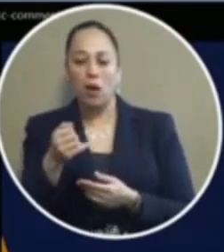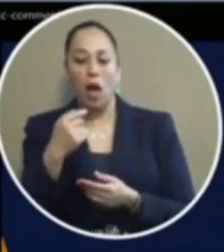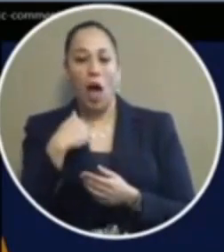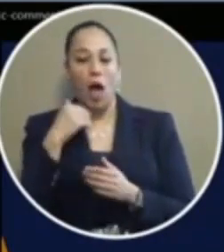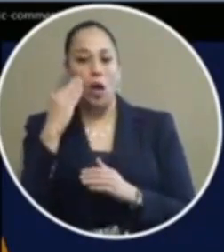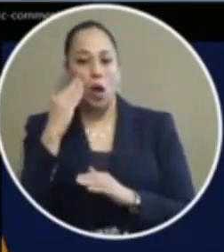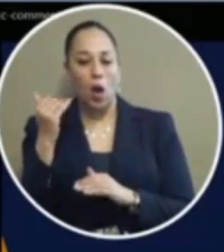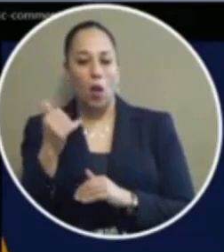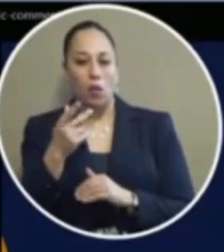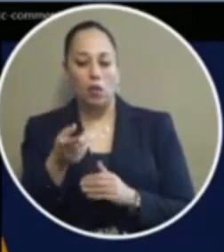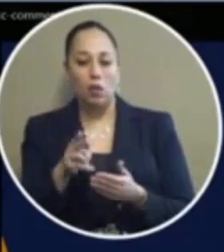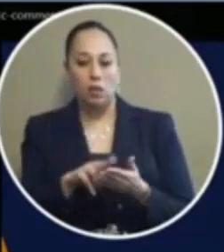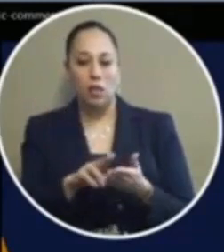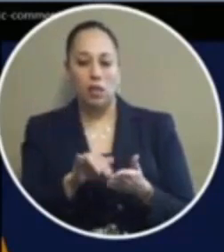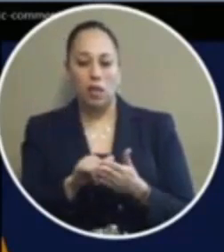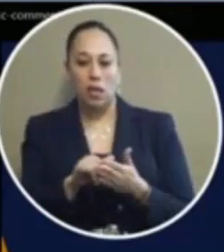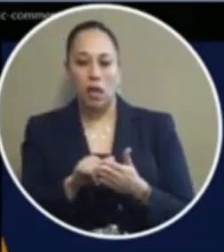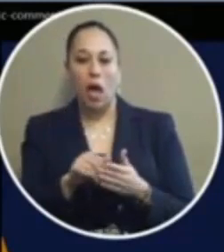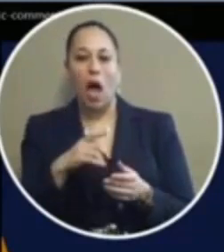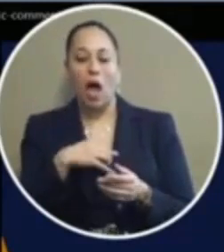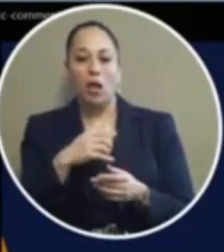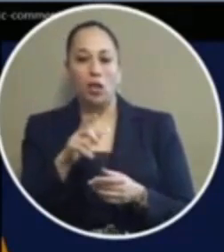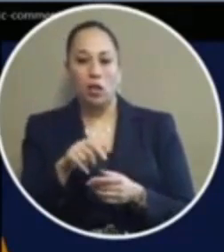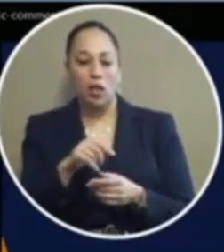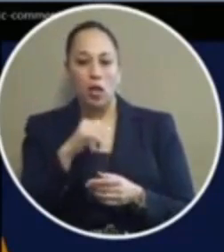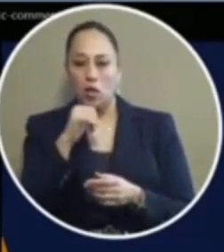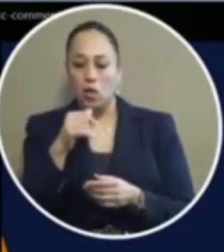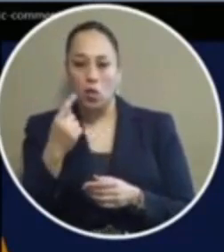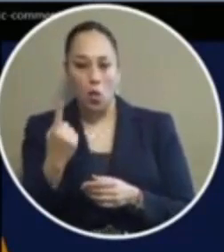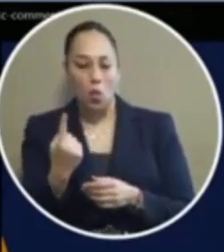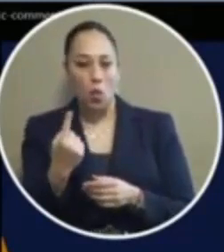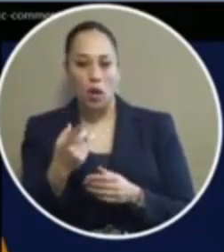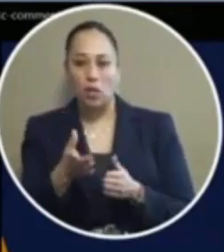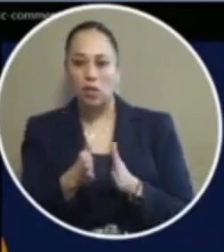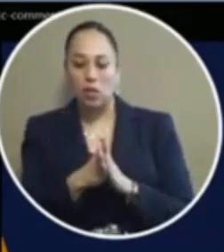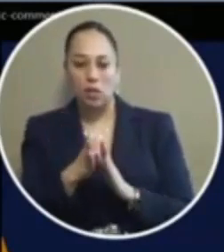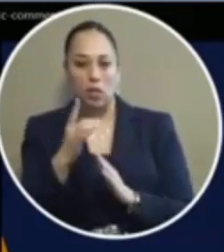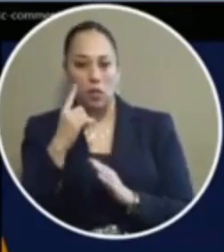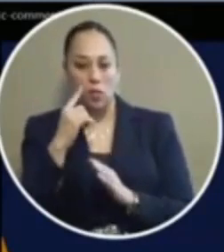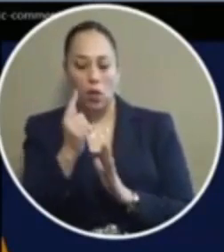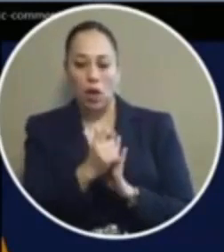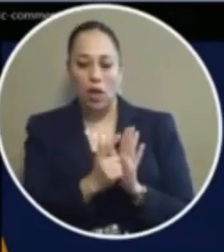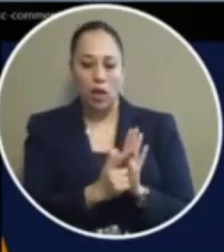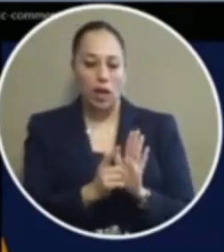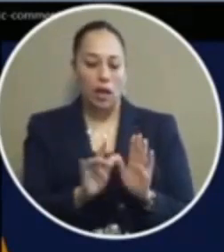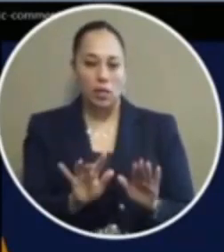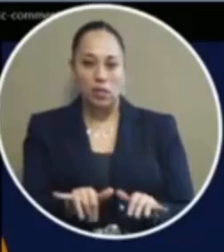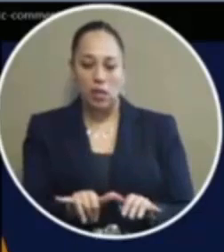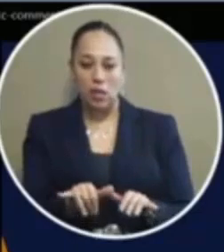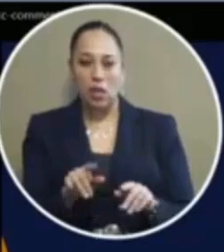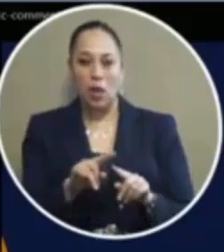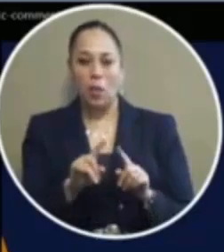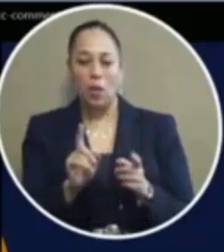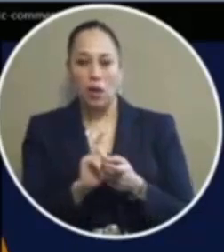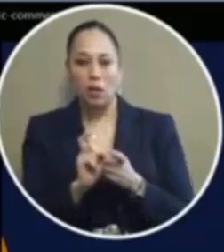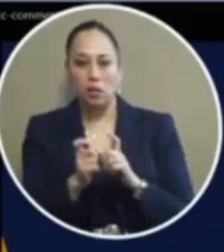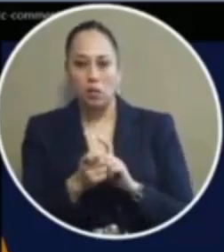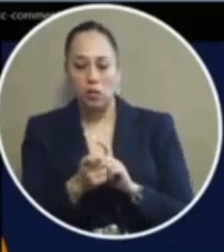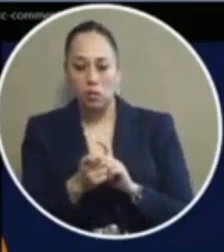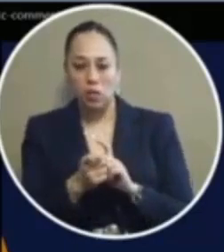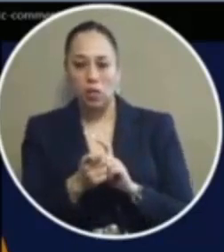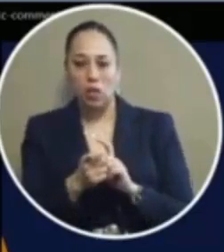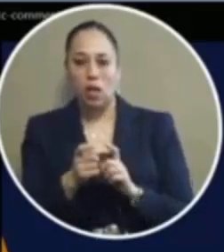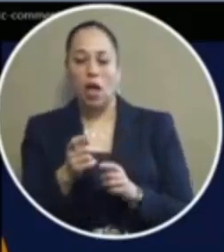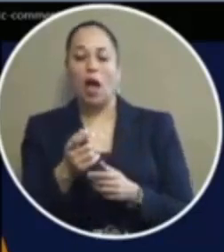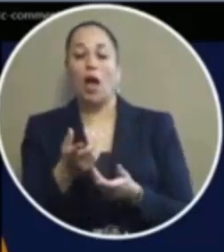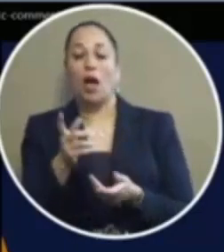sight and release as much as i do nobody here is asking you today to legalize our plan but to simply implement sight